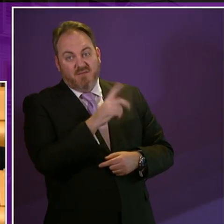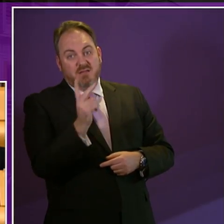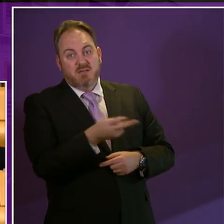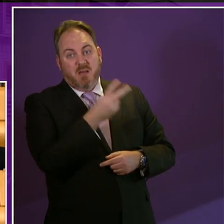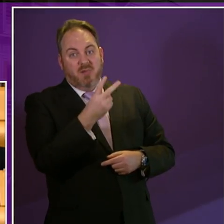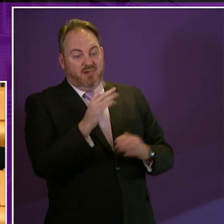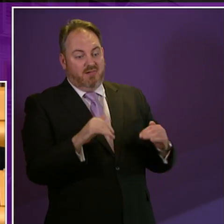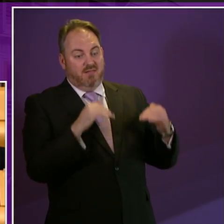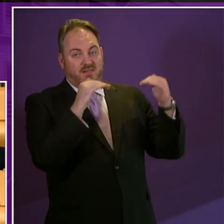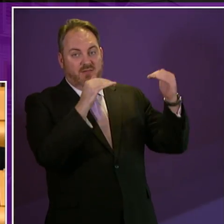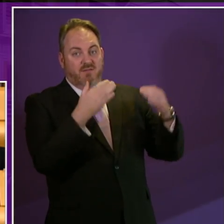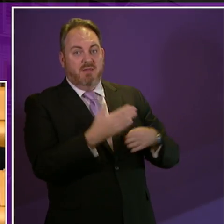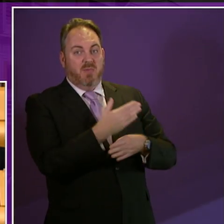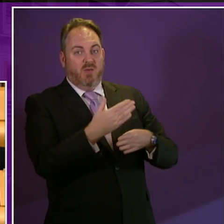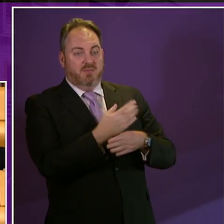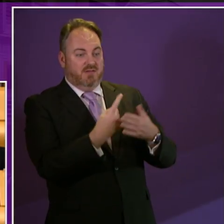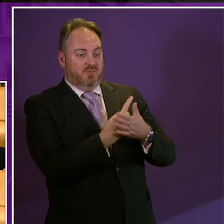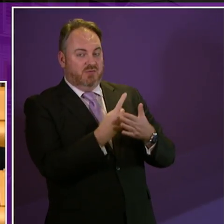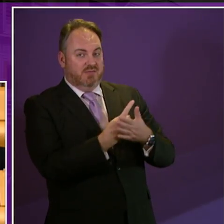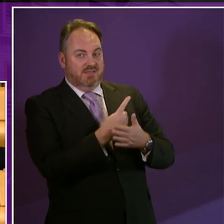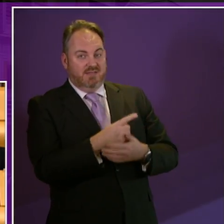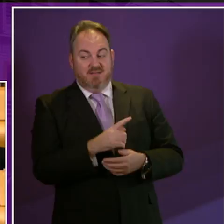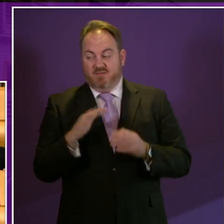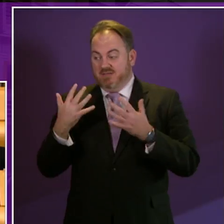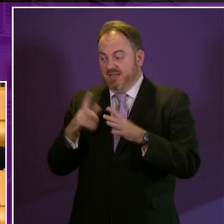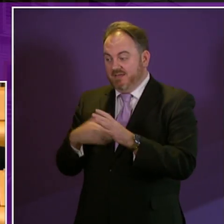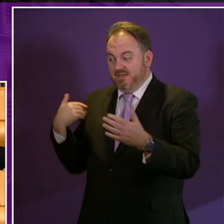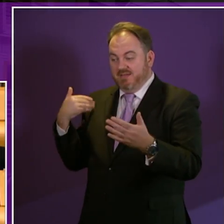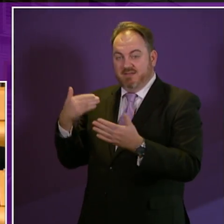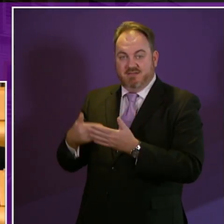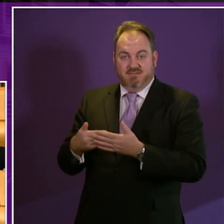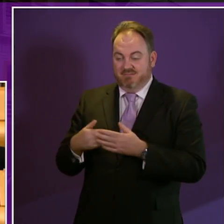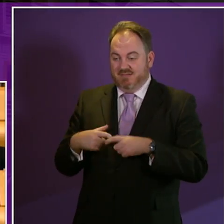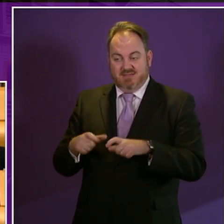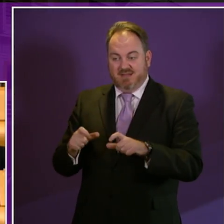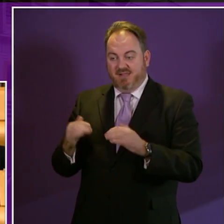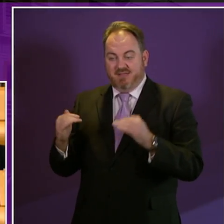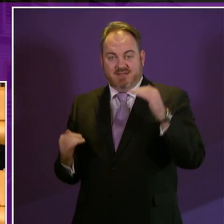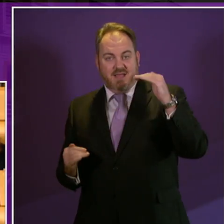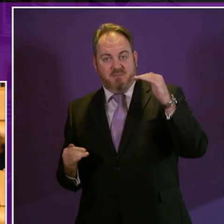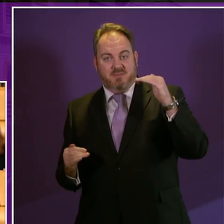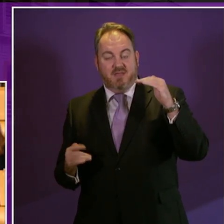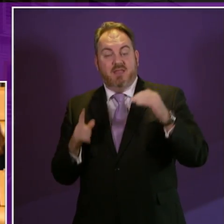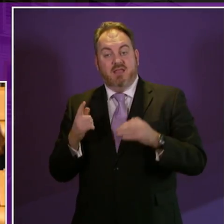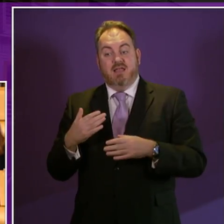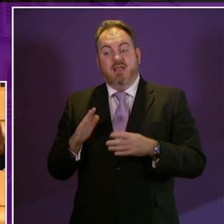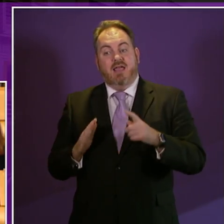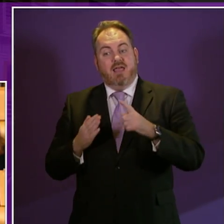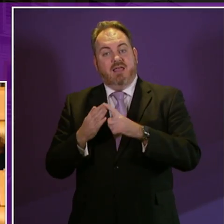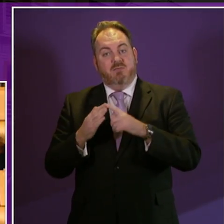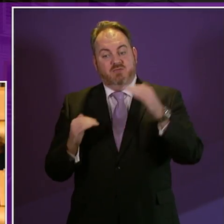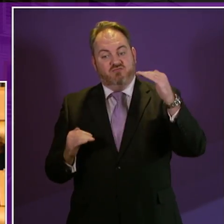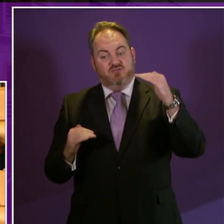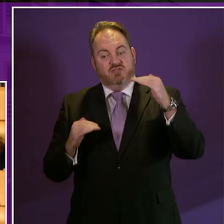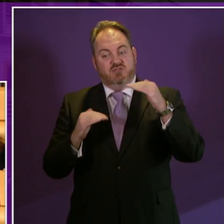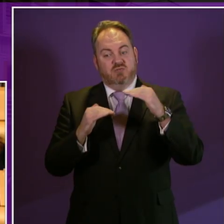work and that figure barely changing in more than a decade the Government's aim to half the disability employment gap is welcome and couldn't